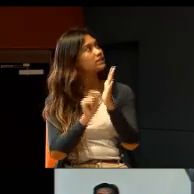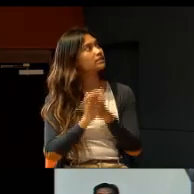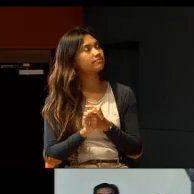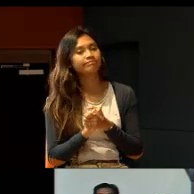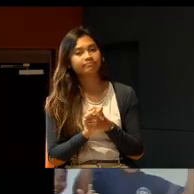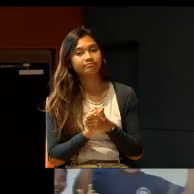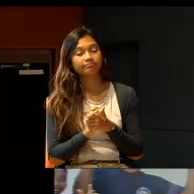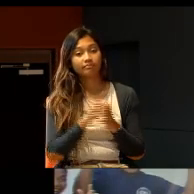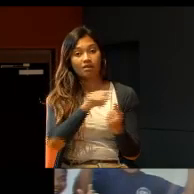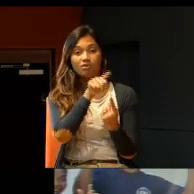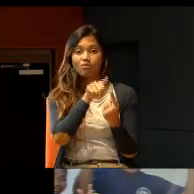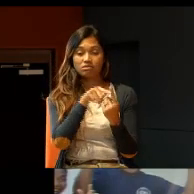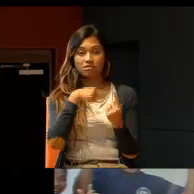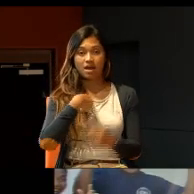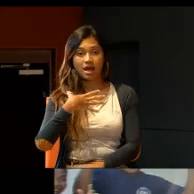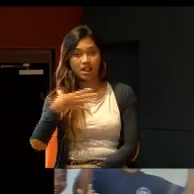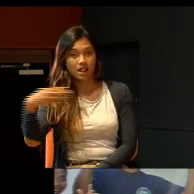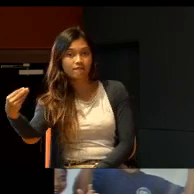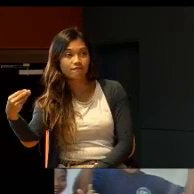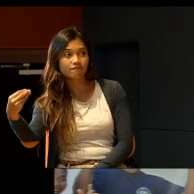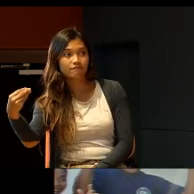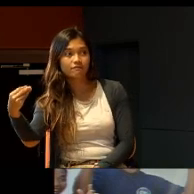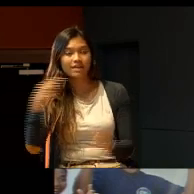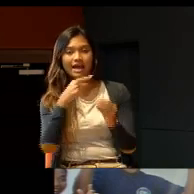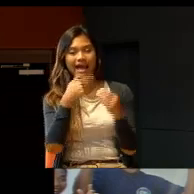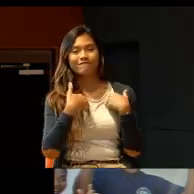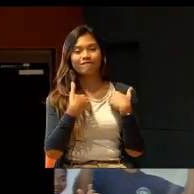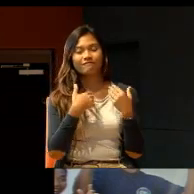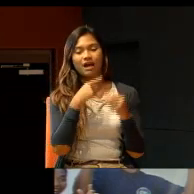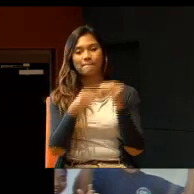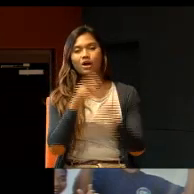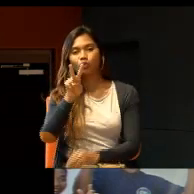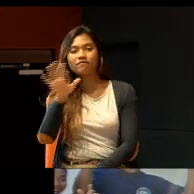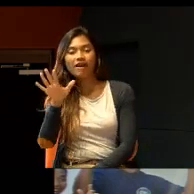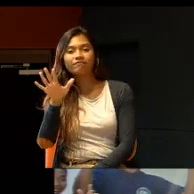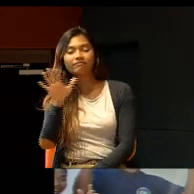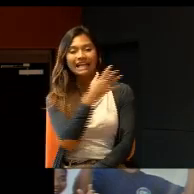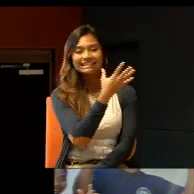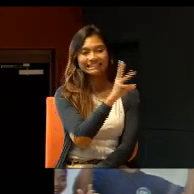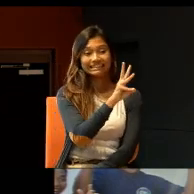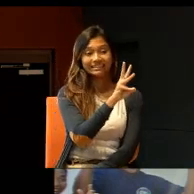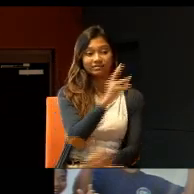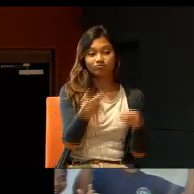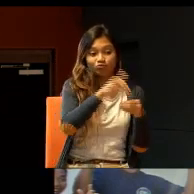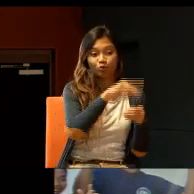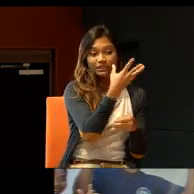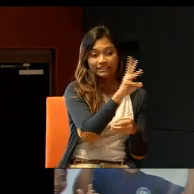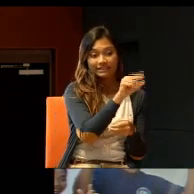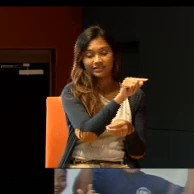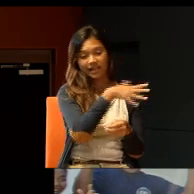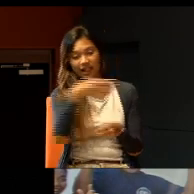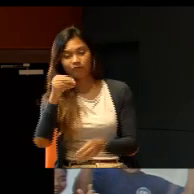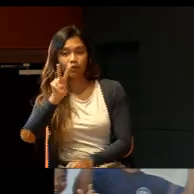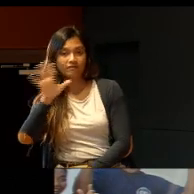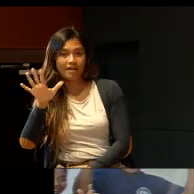When I left, there was about 25 students. That was one year ago. Now,